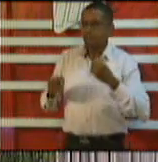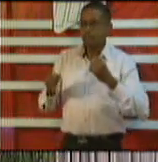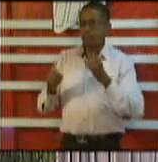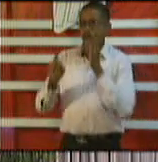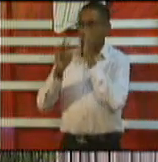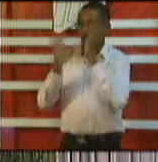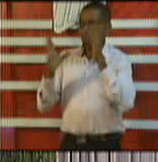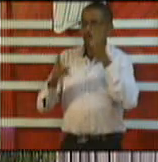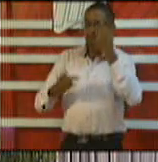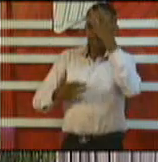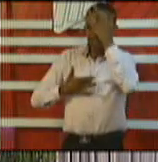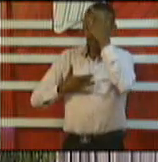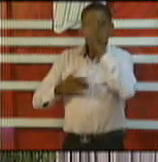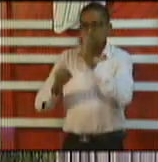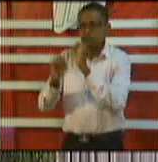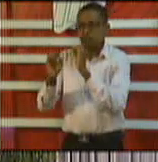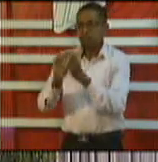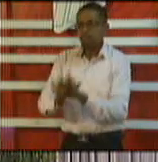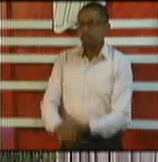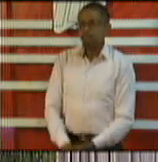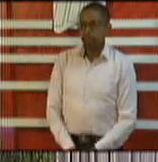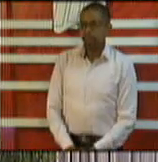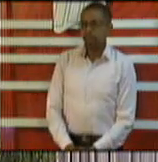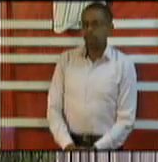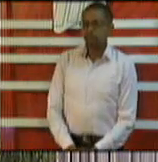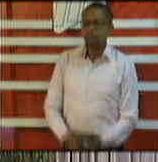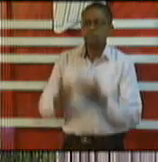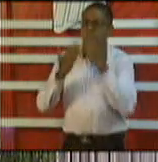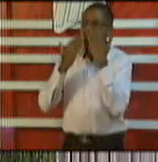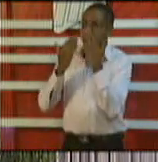thank you very much Guardian Media Limited